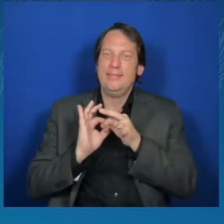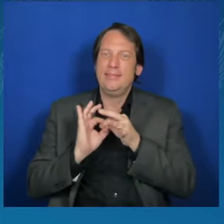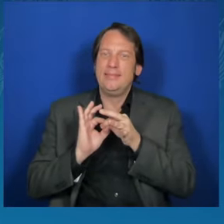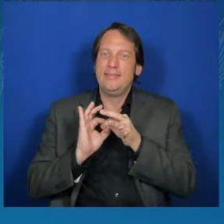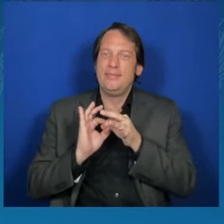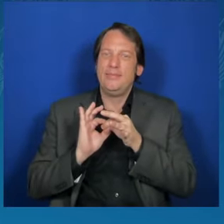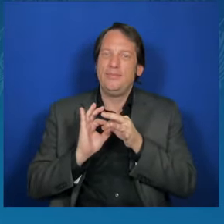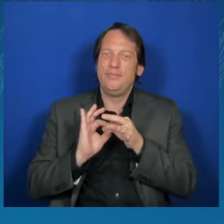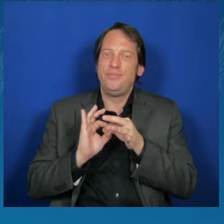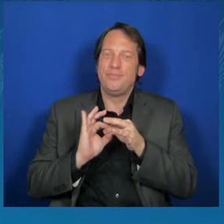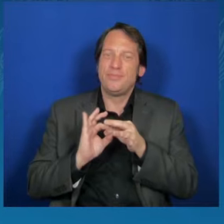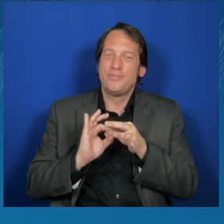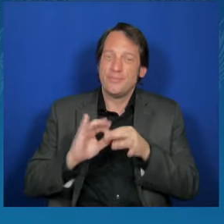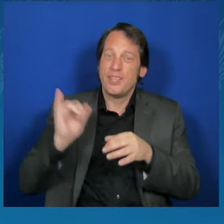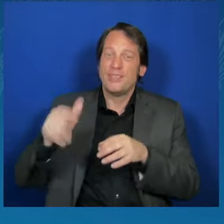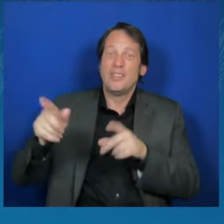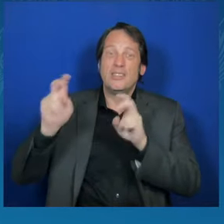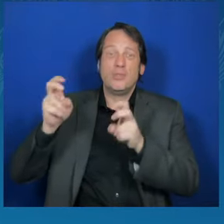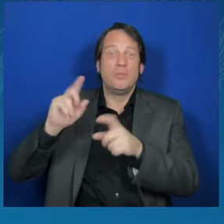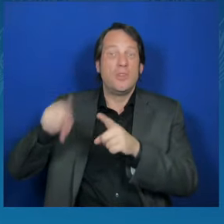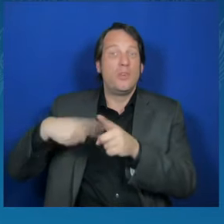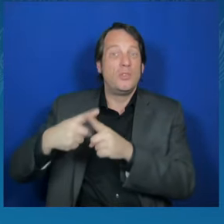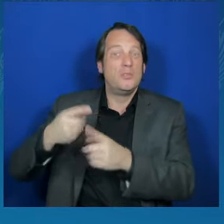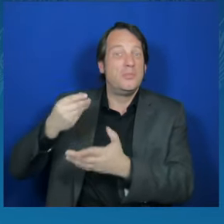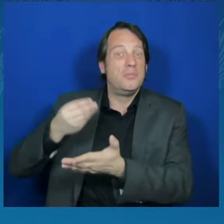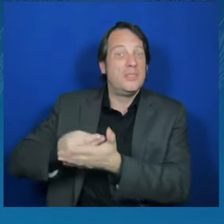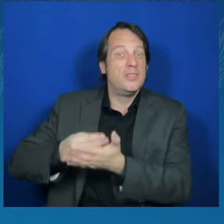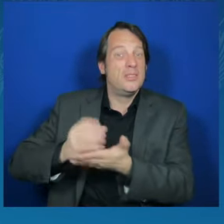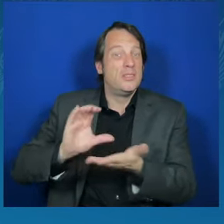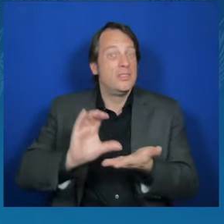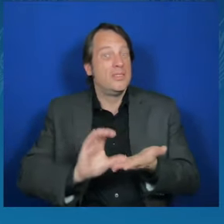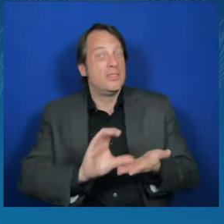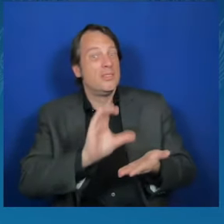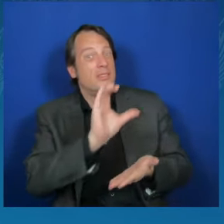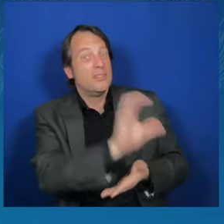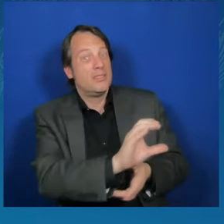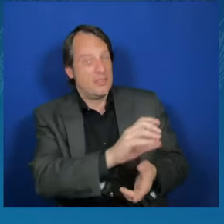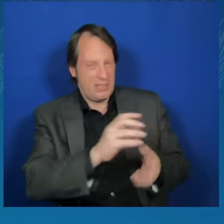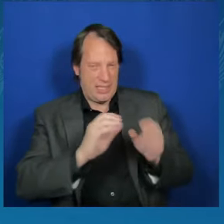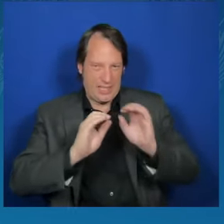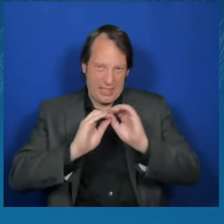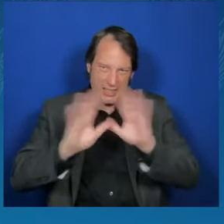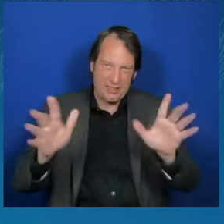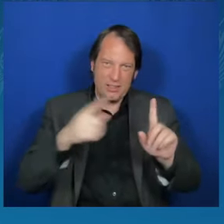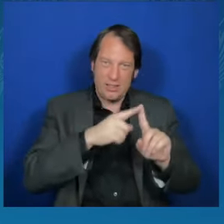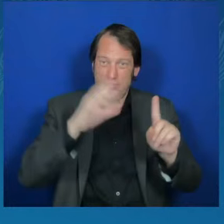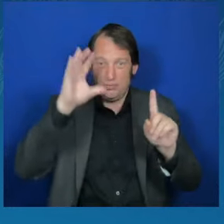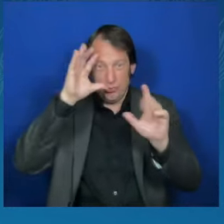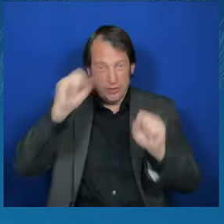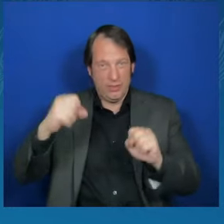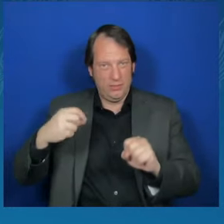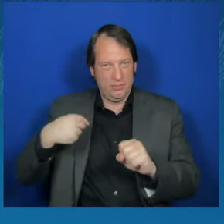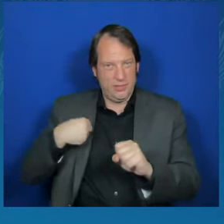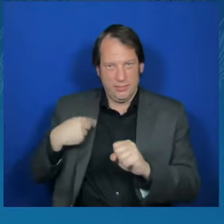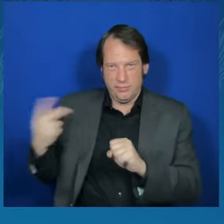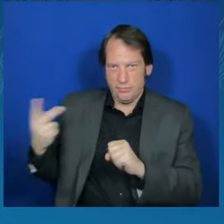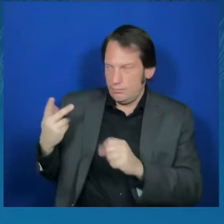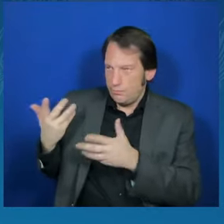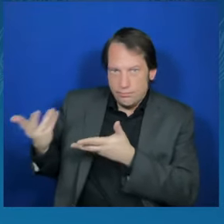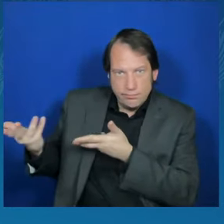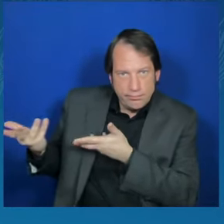conversations with members of the United States Congress and in public. We are clear and certain